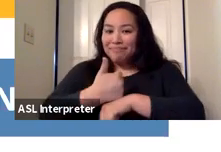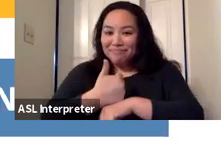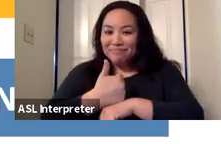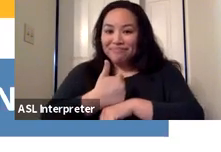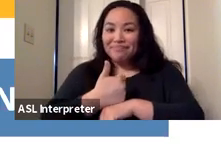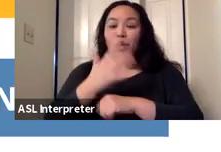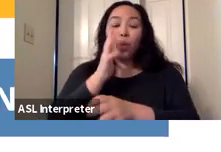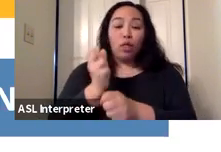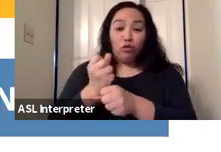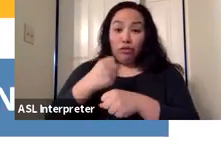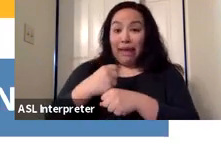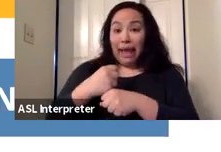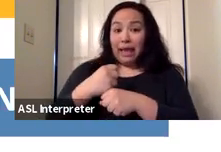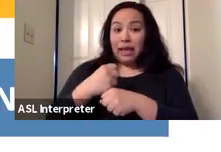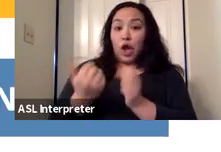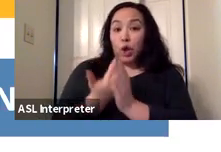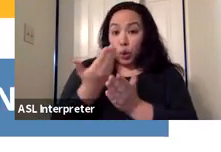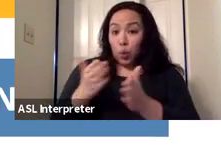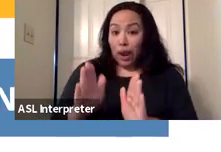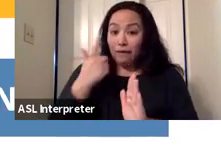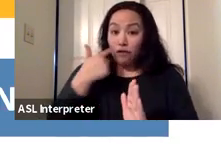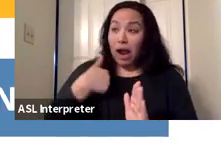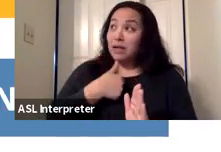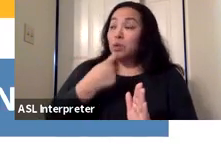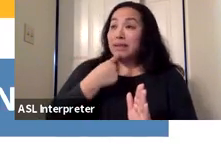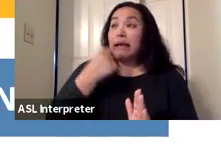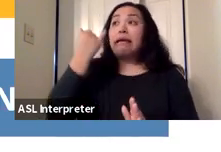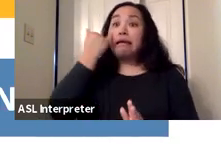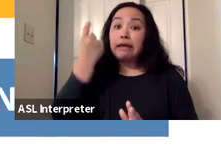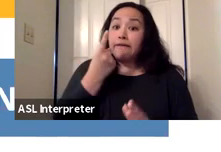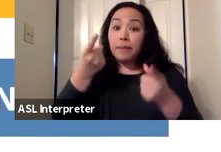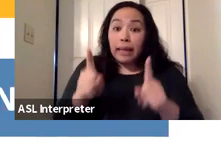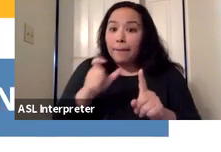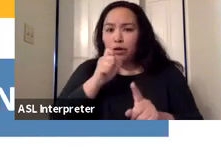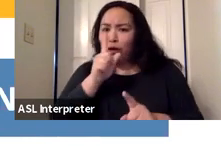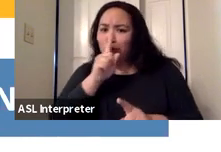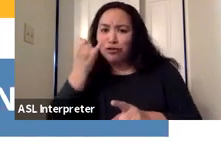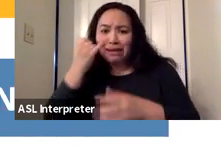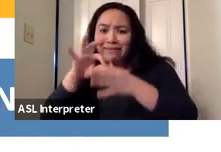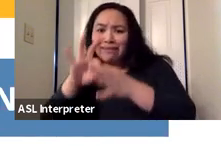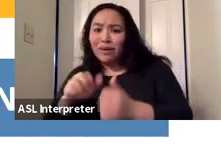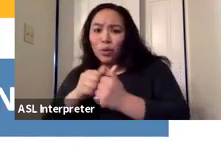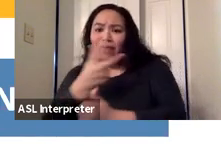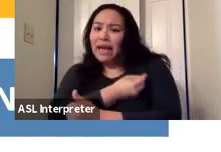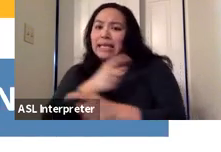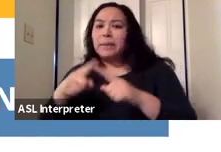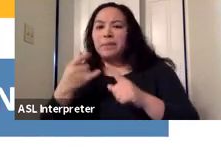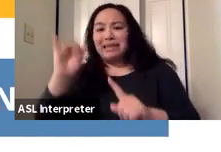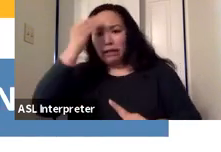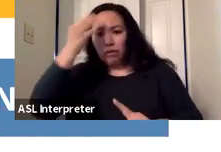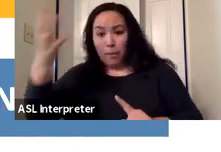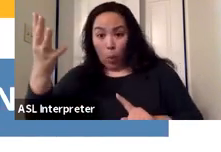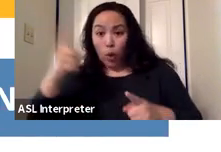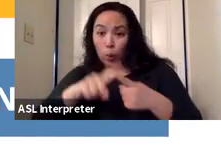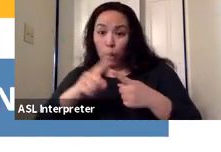creates a way for us to say if something happened, even if we're not sure if it was a vaccine or not, we can at least report it, and that this